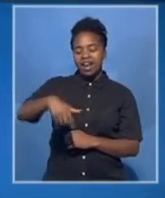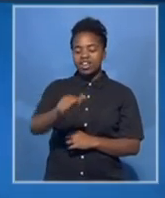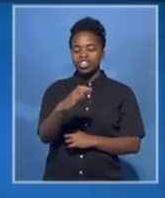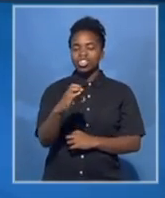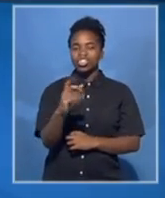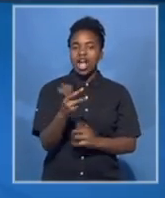live from France.